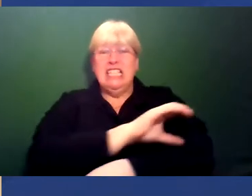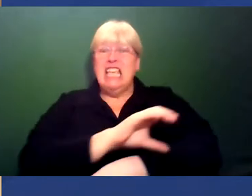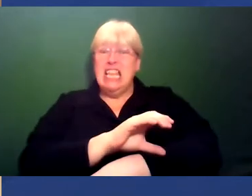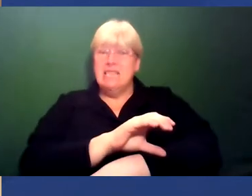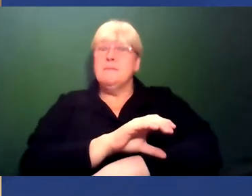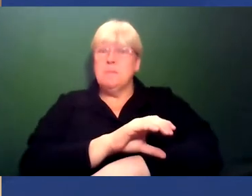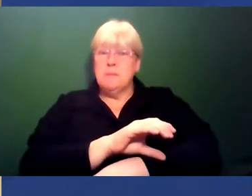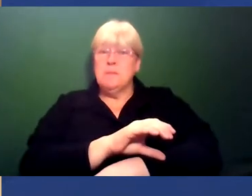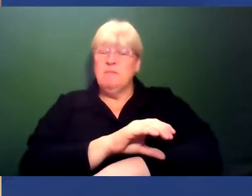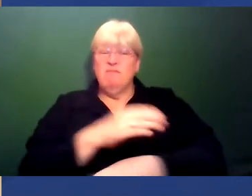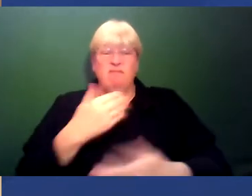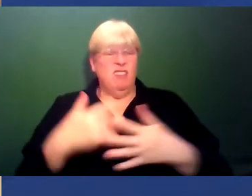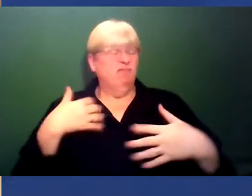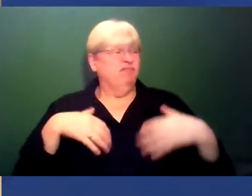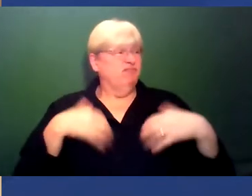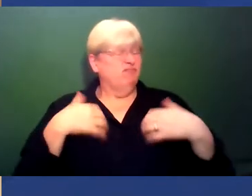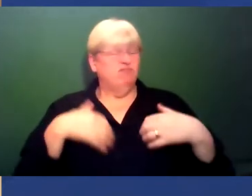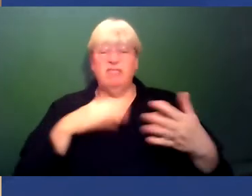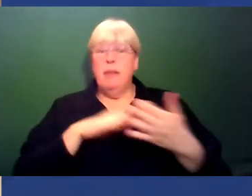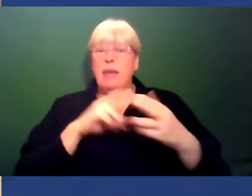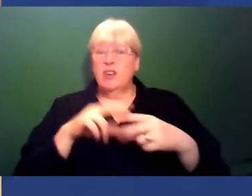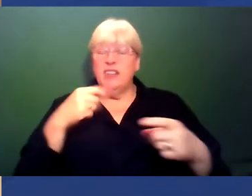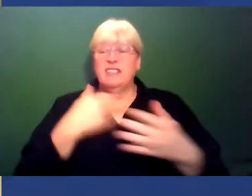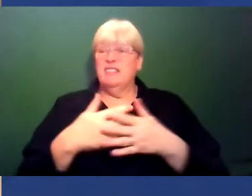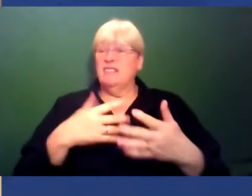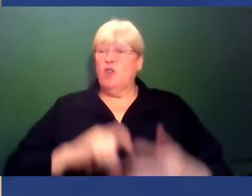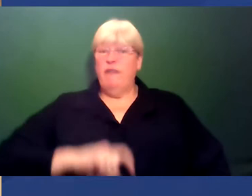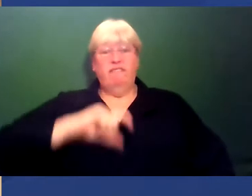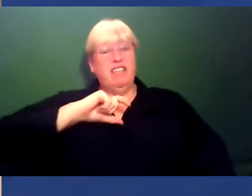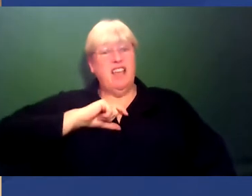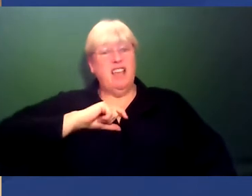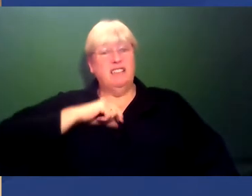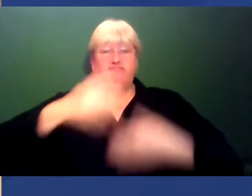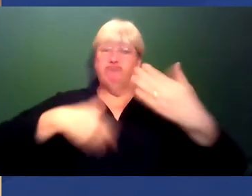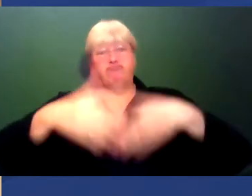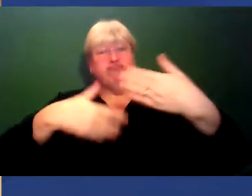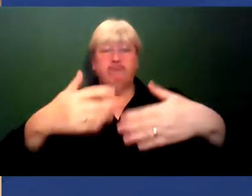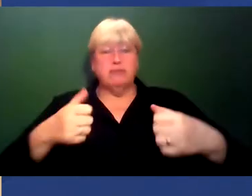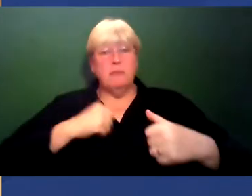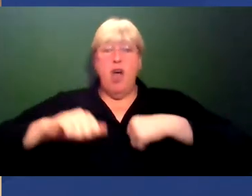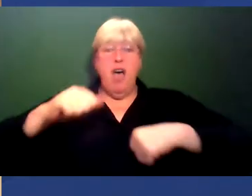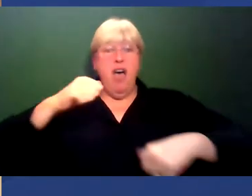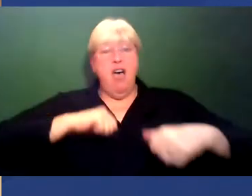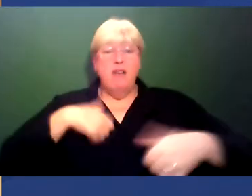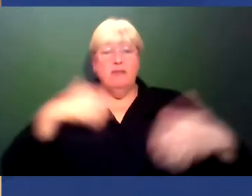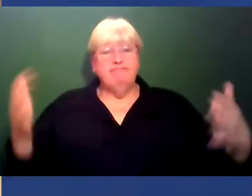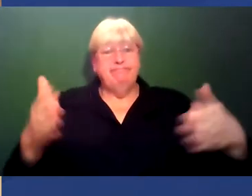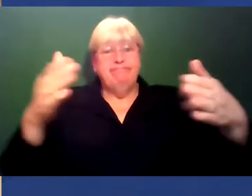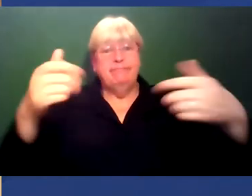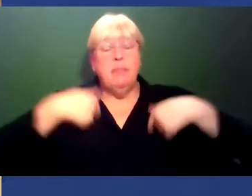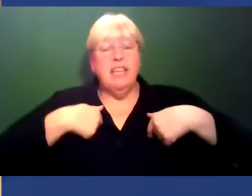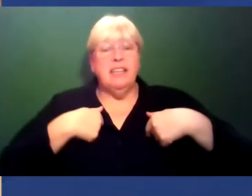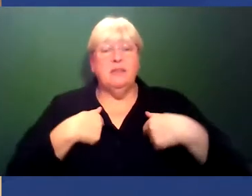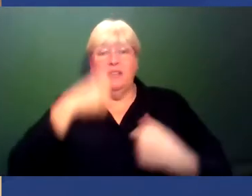tenacious. My parents were very kind of confident people. They were very encouraging. And so, when I've probably faced some